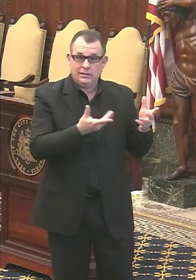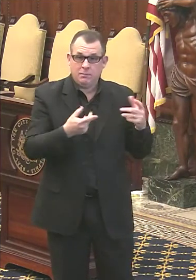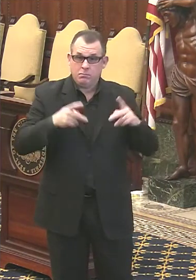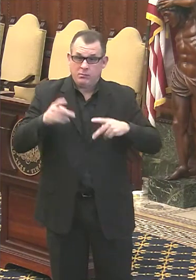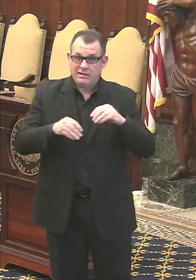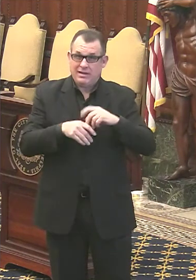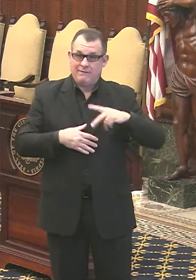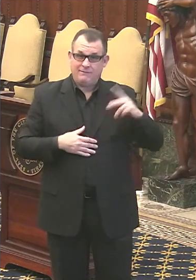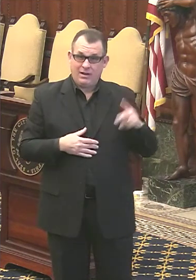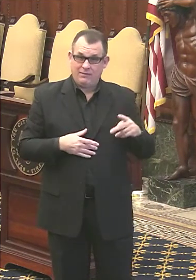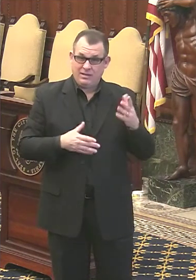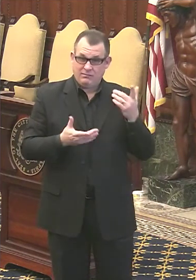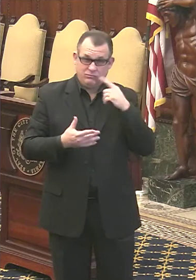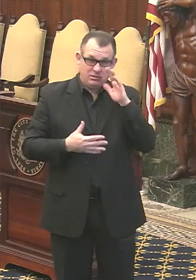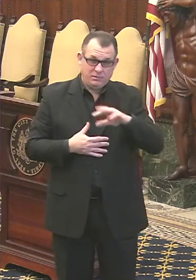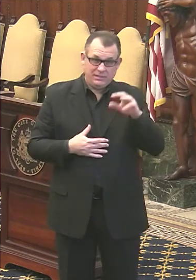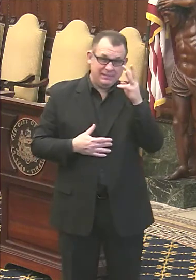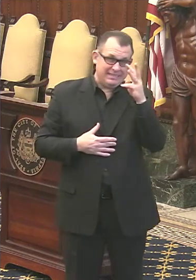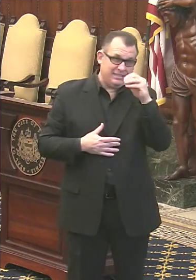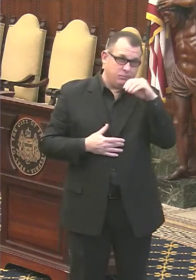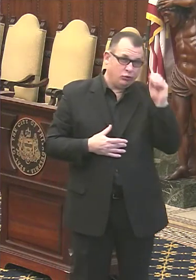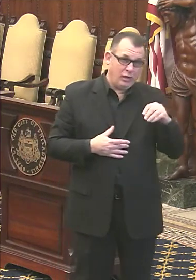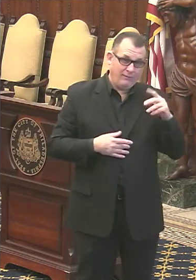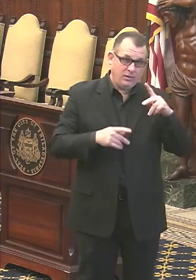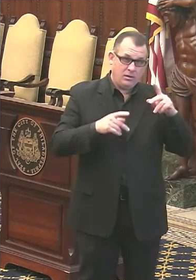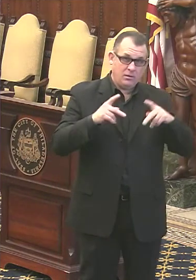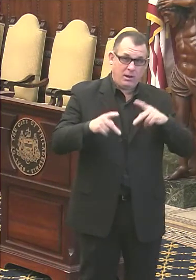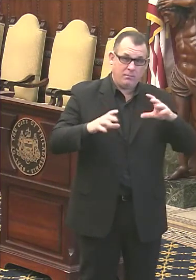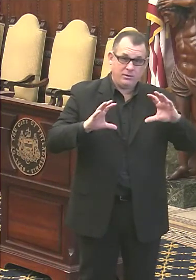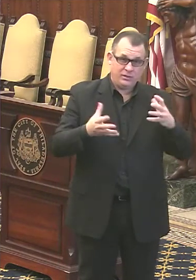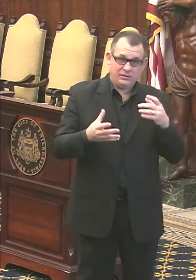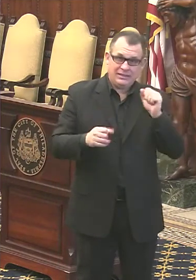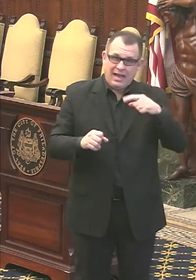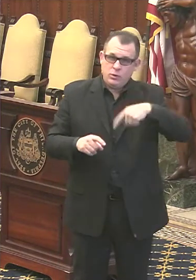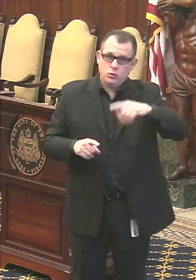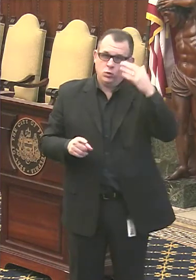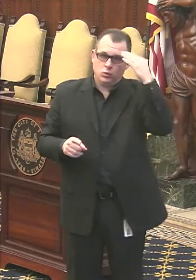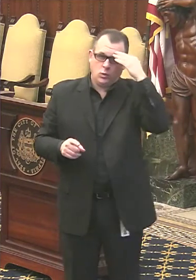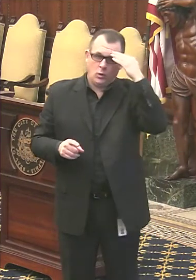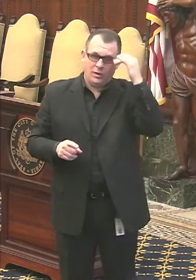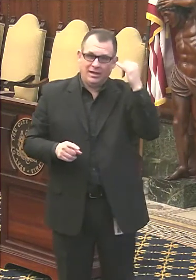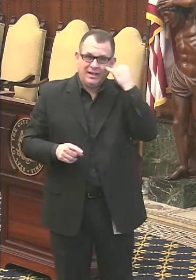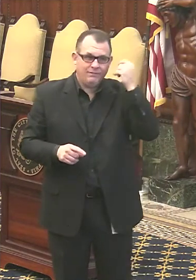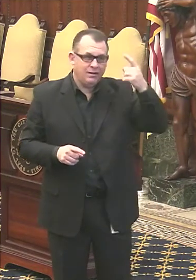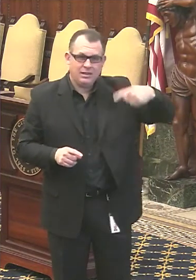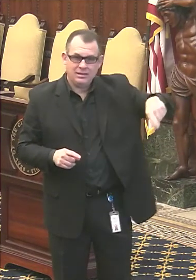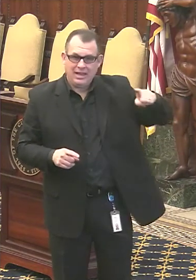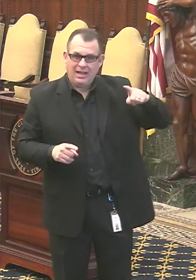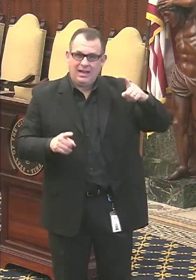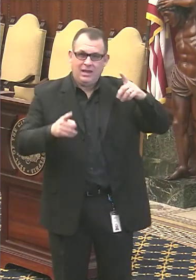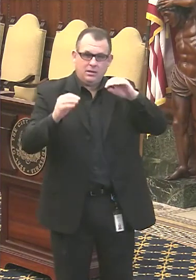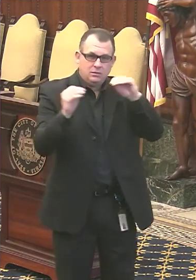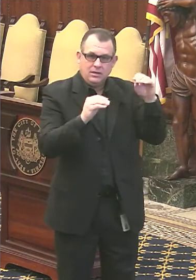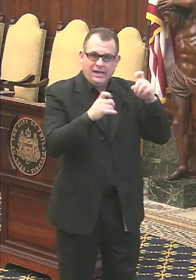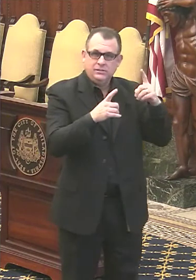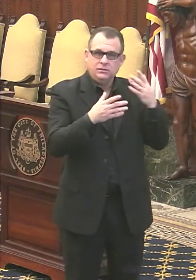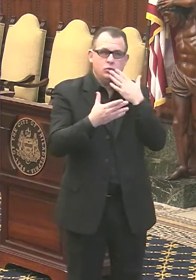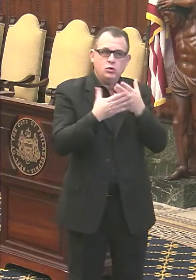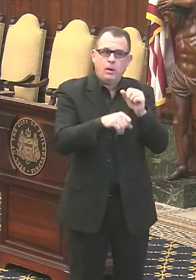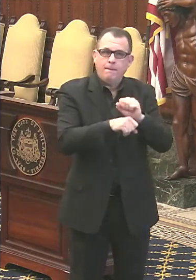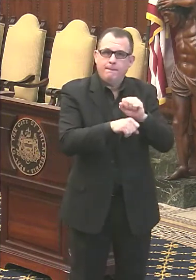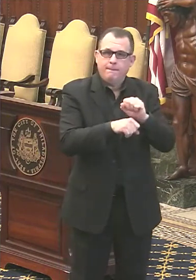a 16% of the population. However, how can you guys tell that these organizations are doing a good job at all?